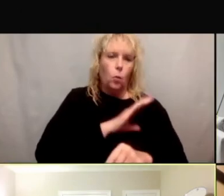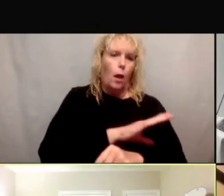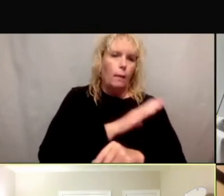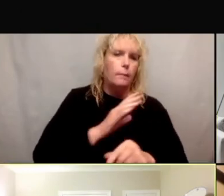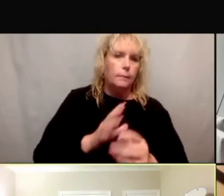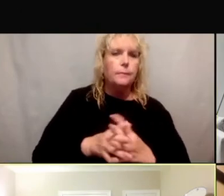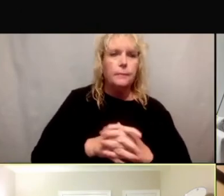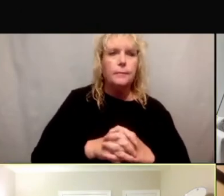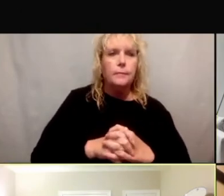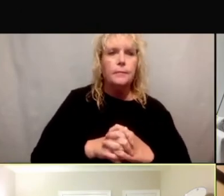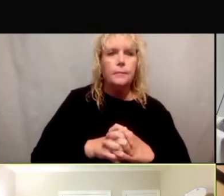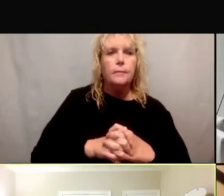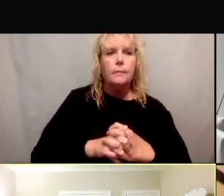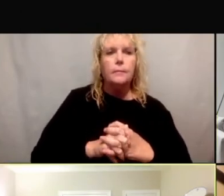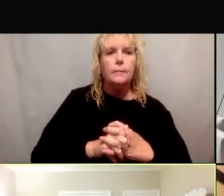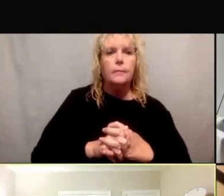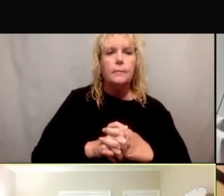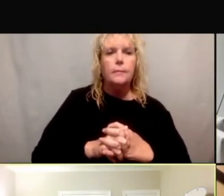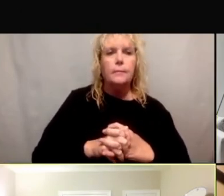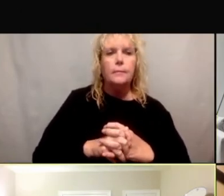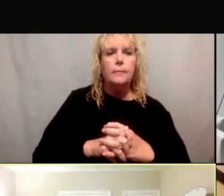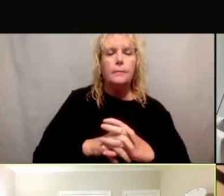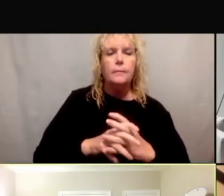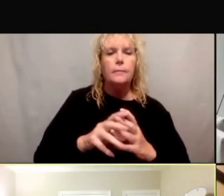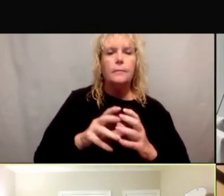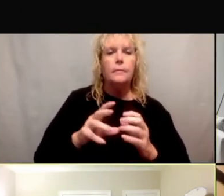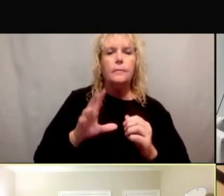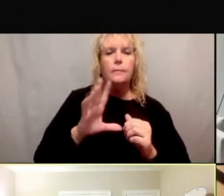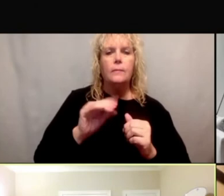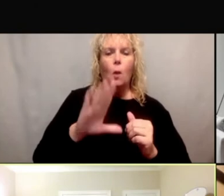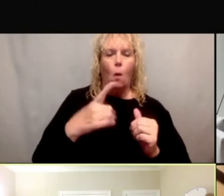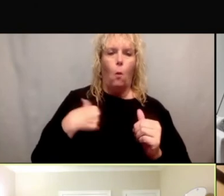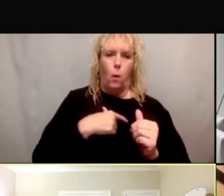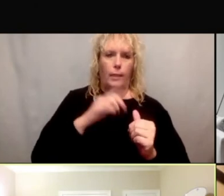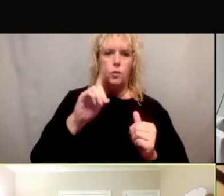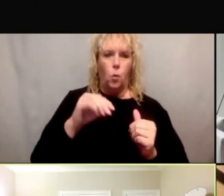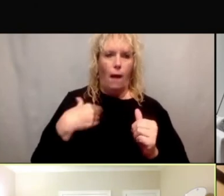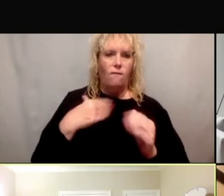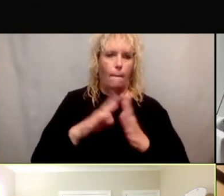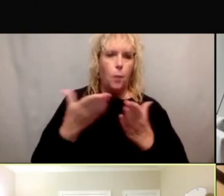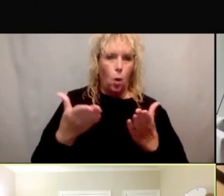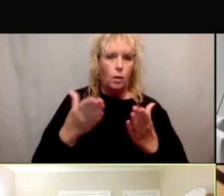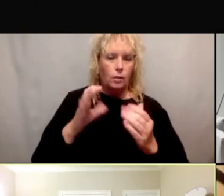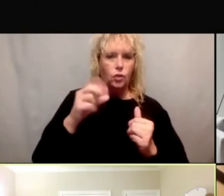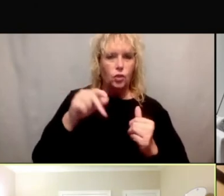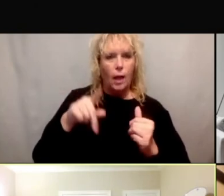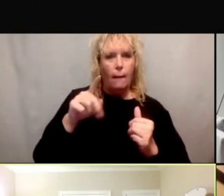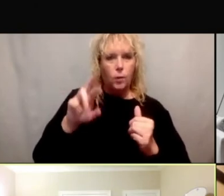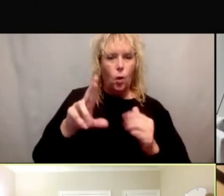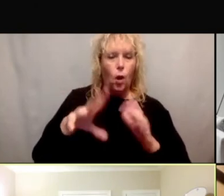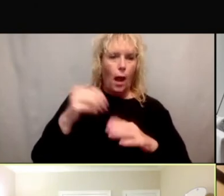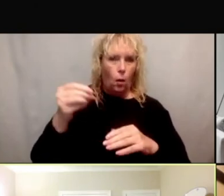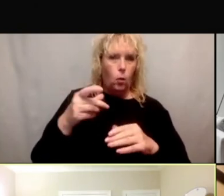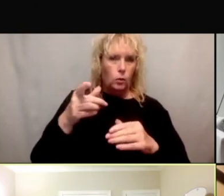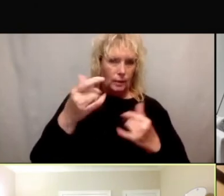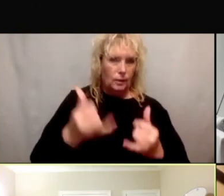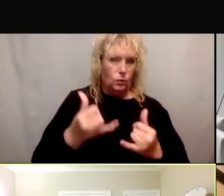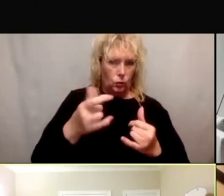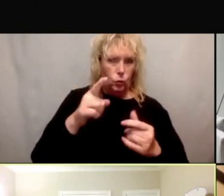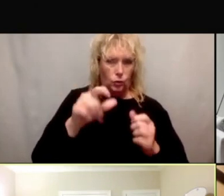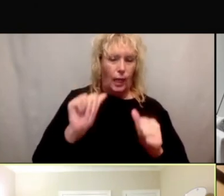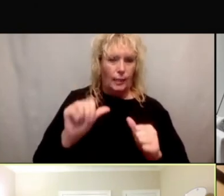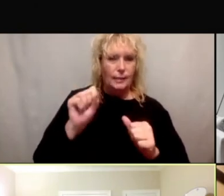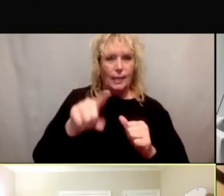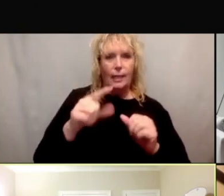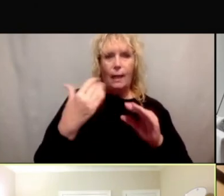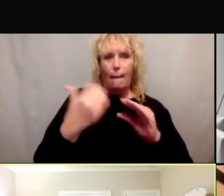And Becky and I actually have a book chapter coming out on this topic. Um, and if you're interested in that, you can email